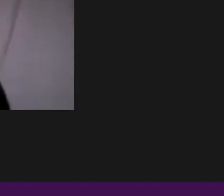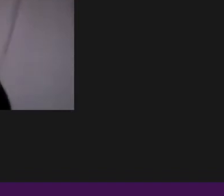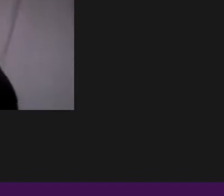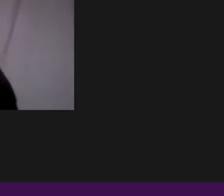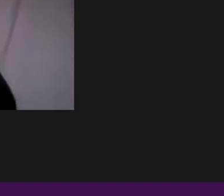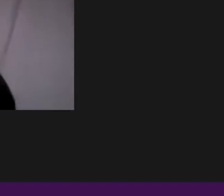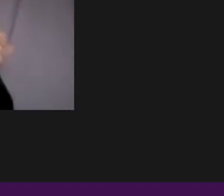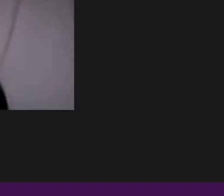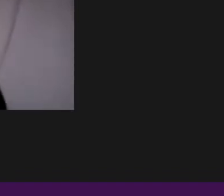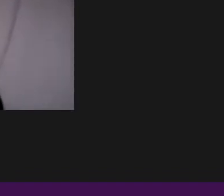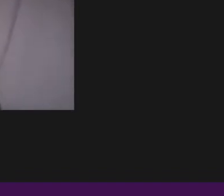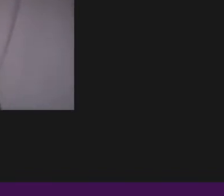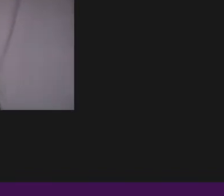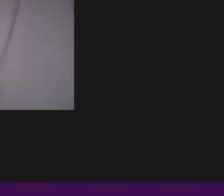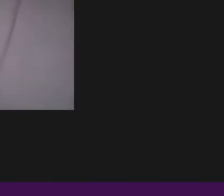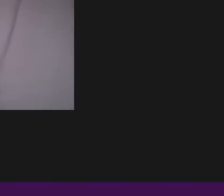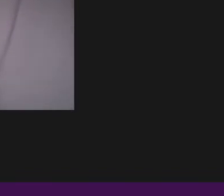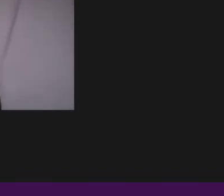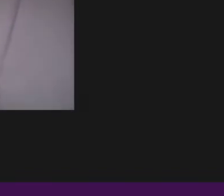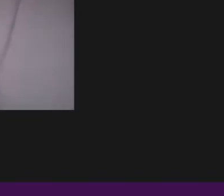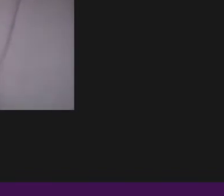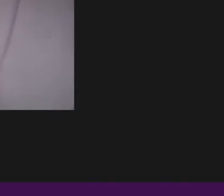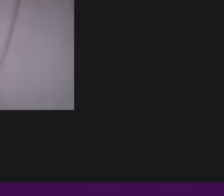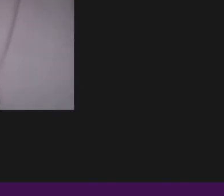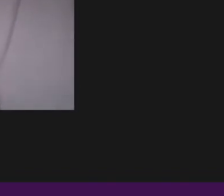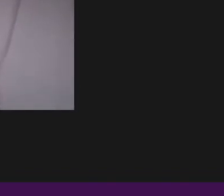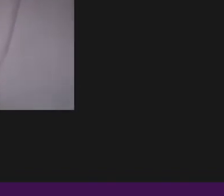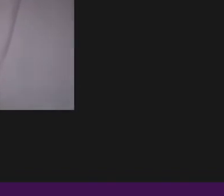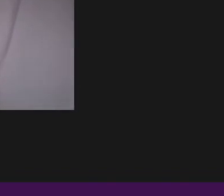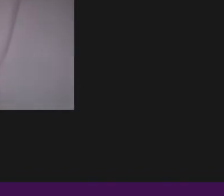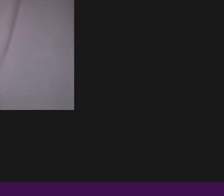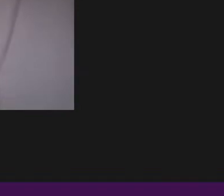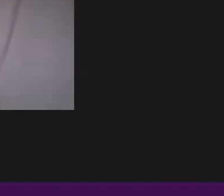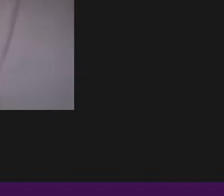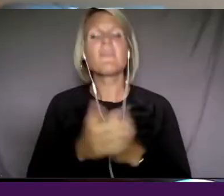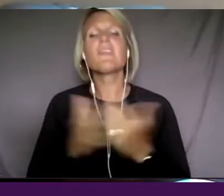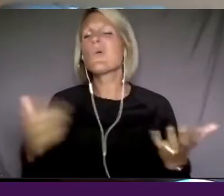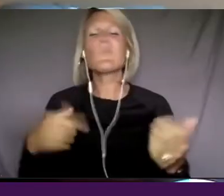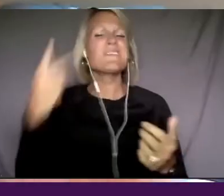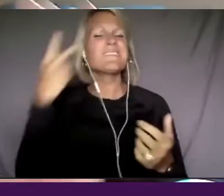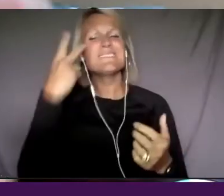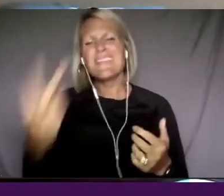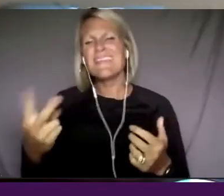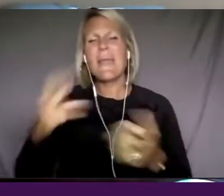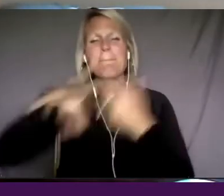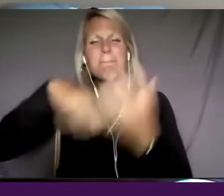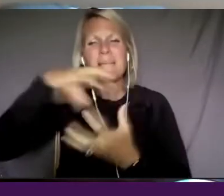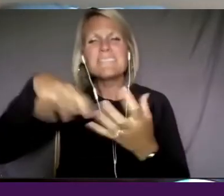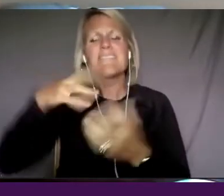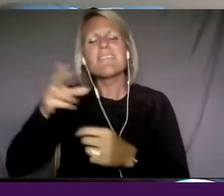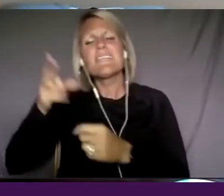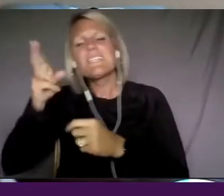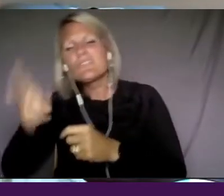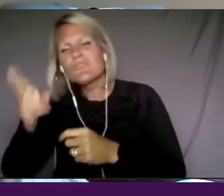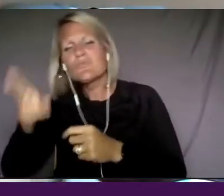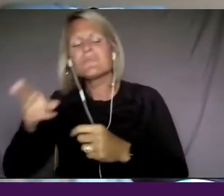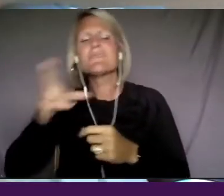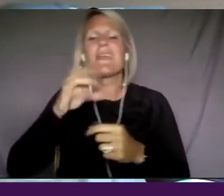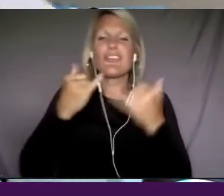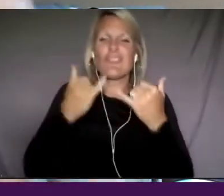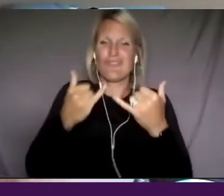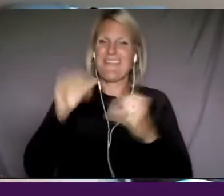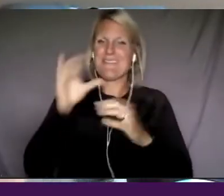to answer some of those questions. So we just see this, the mix of kind of history and current exploration. And